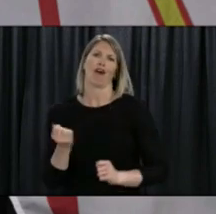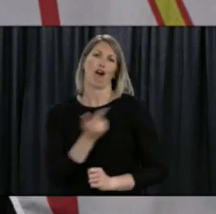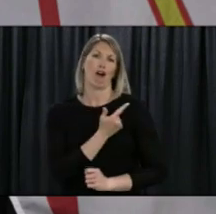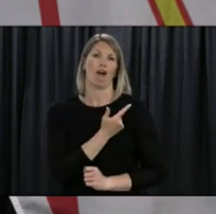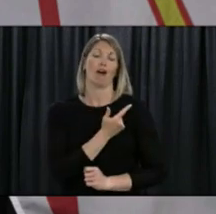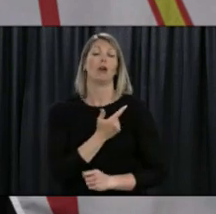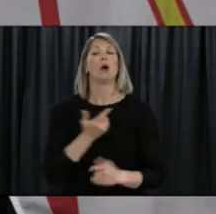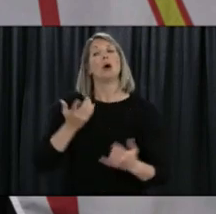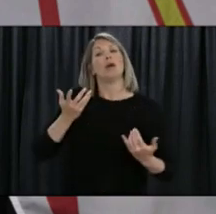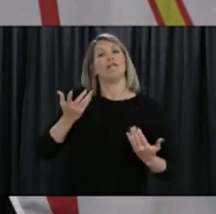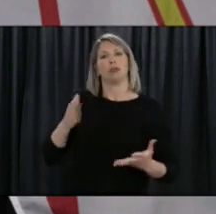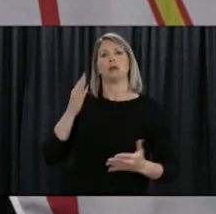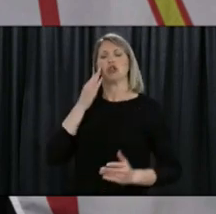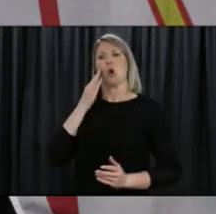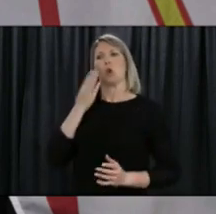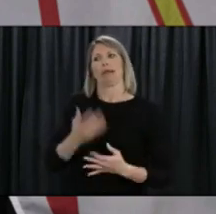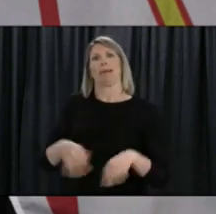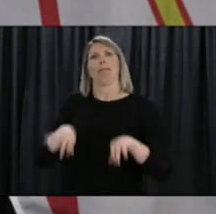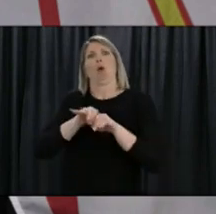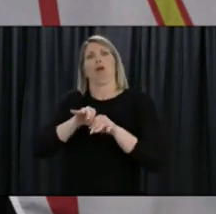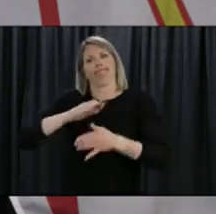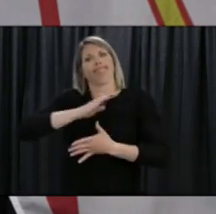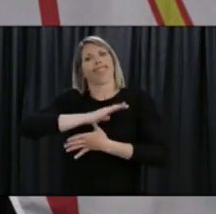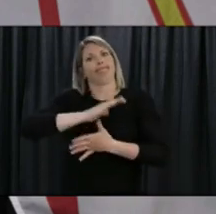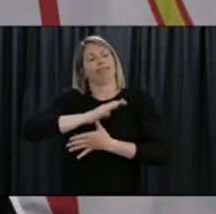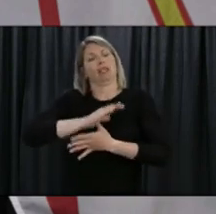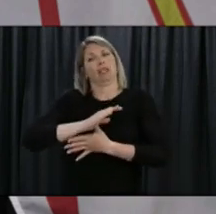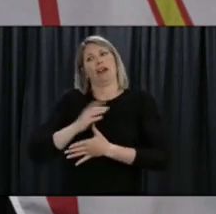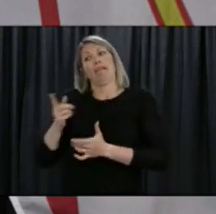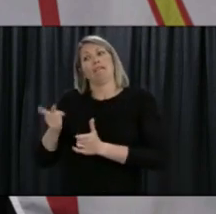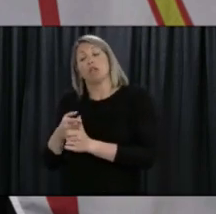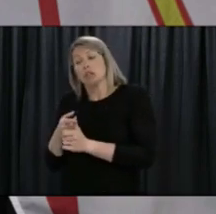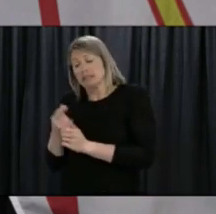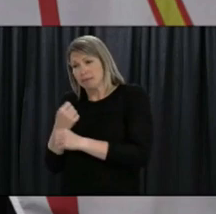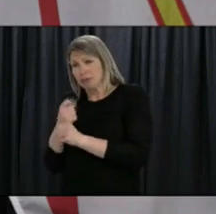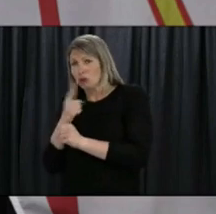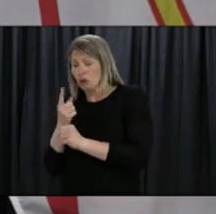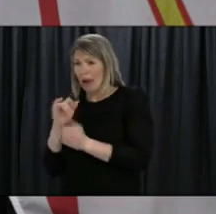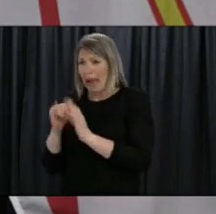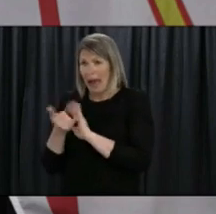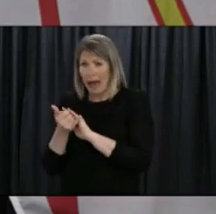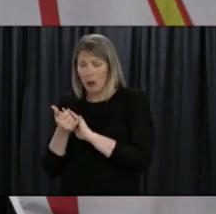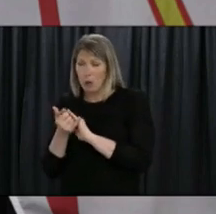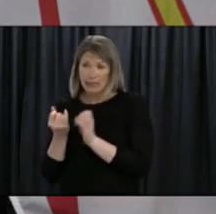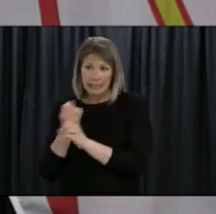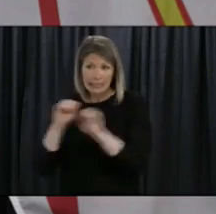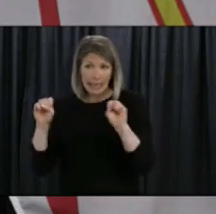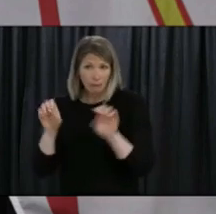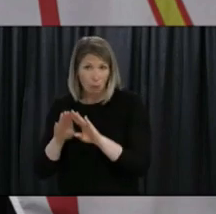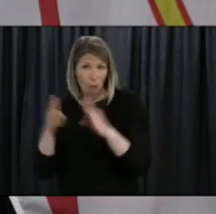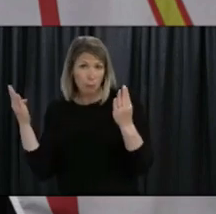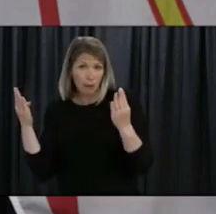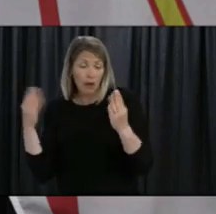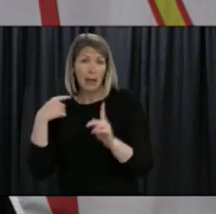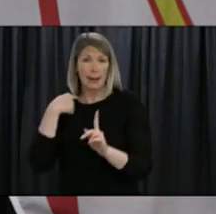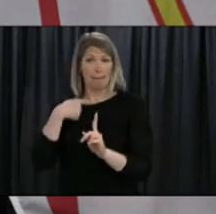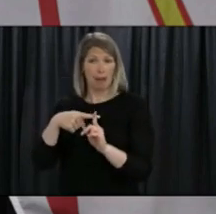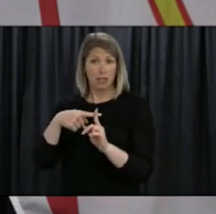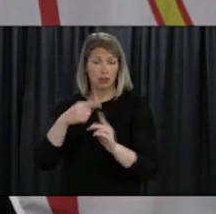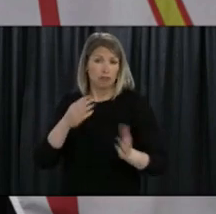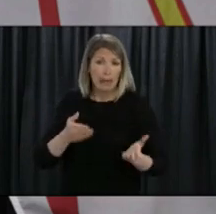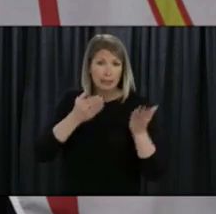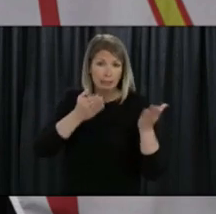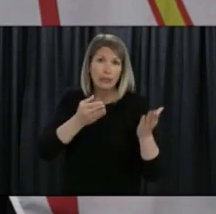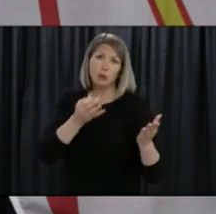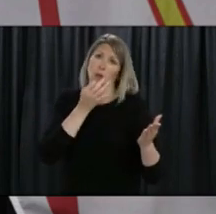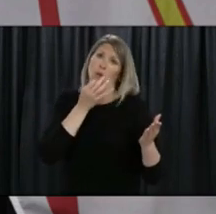into we recognize the importance of it we're trying to do it as safely as we can and to strike a balance and we will have more information about that in the